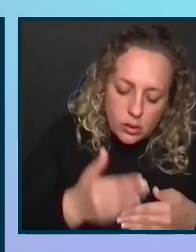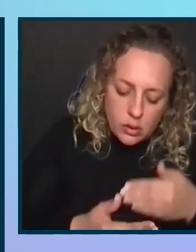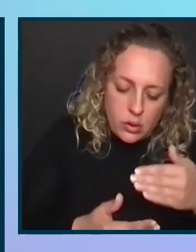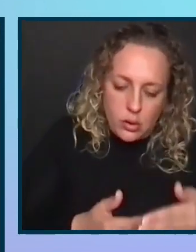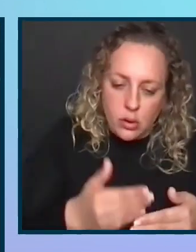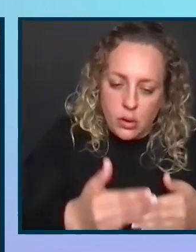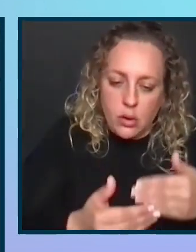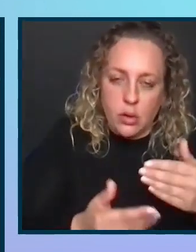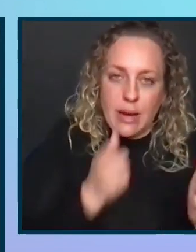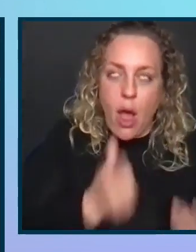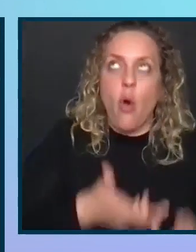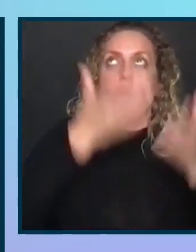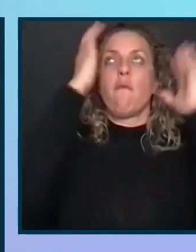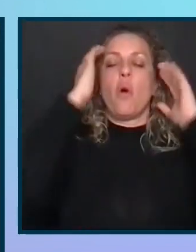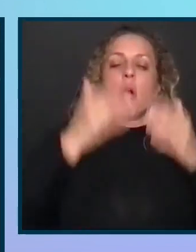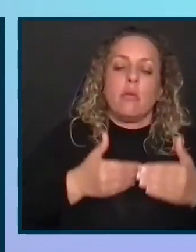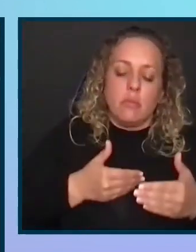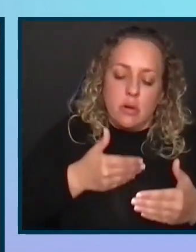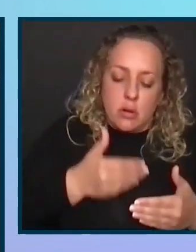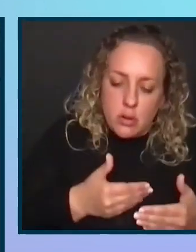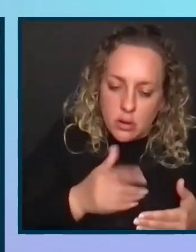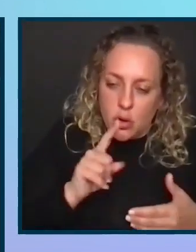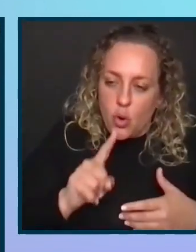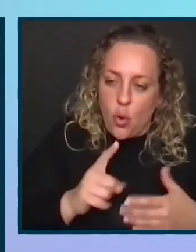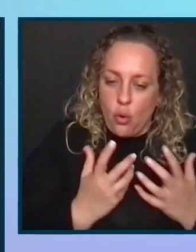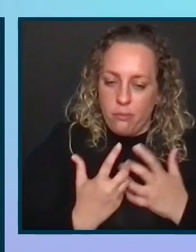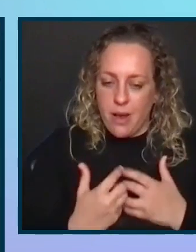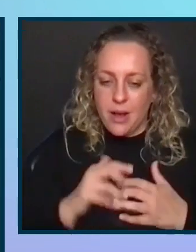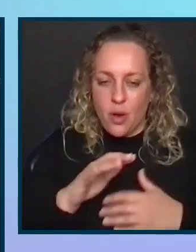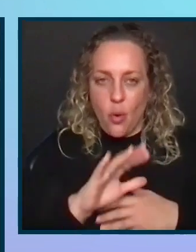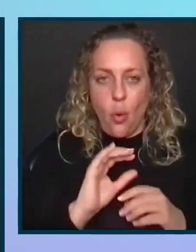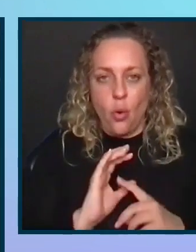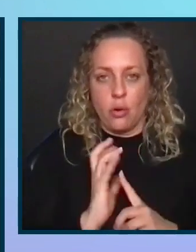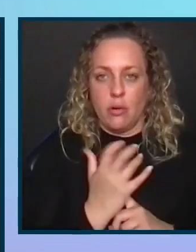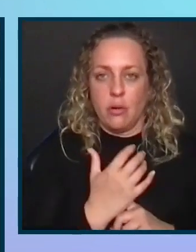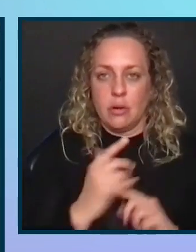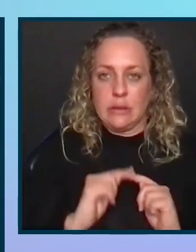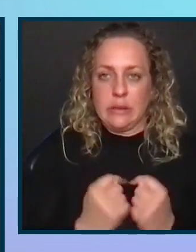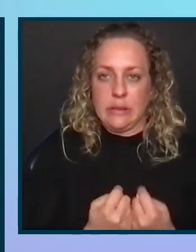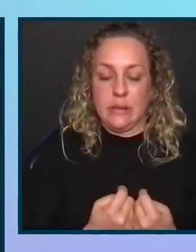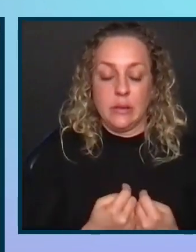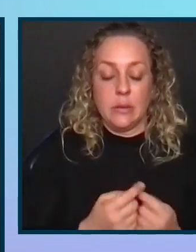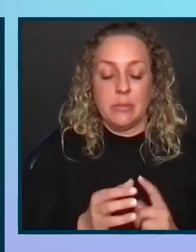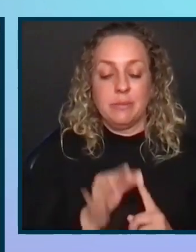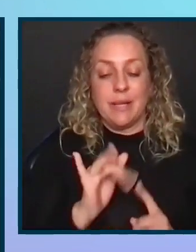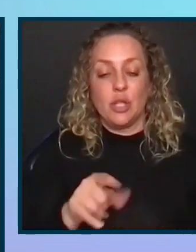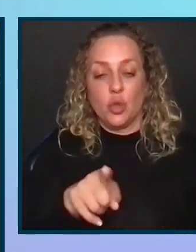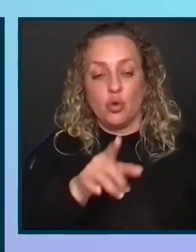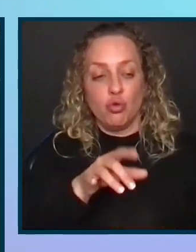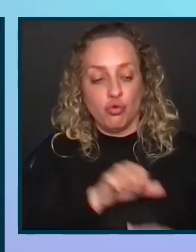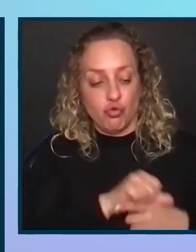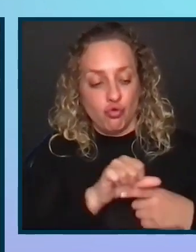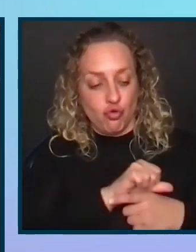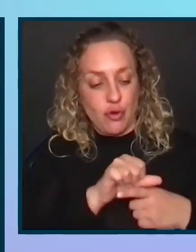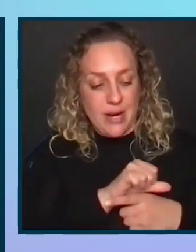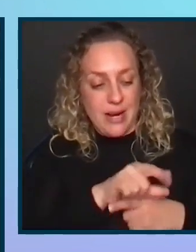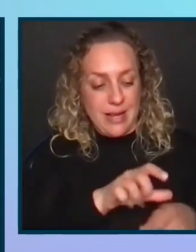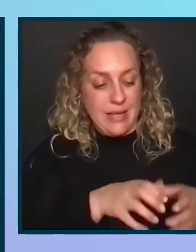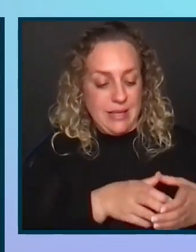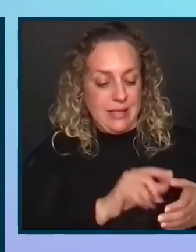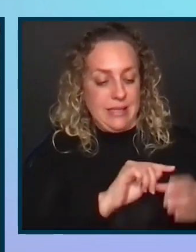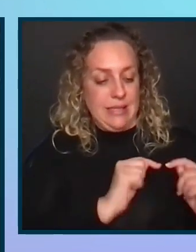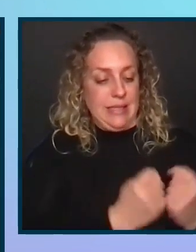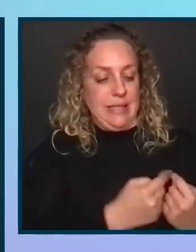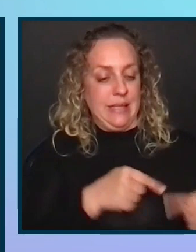we meet the team where it is. The one thing we have to understand, especially with training a team, I am not going to take a team from